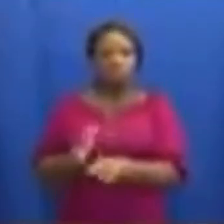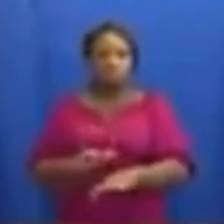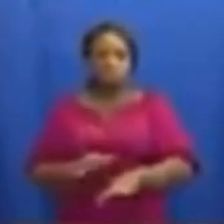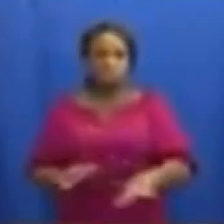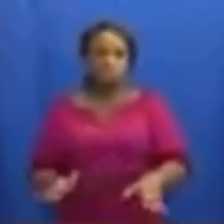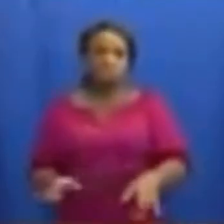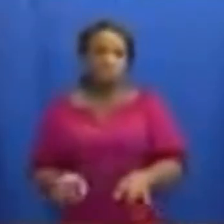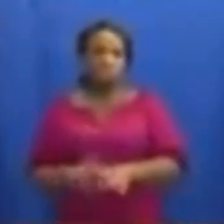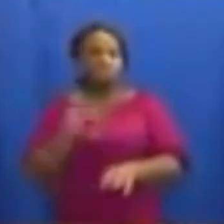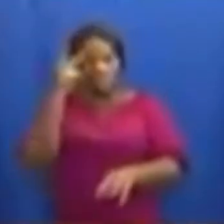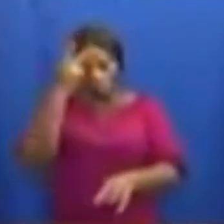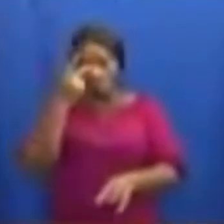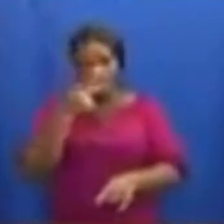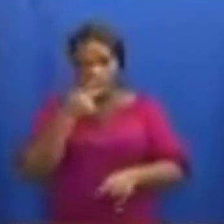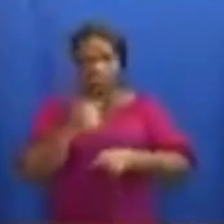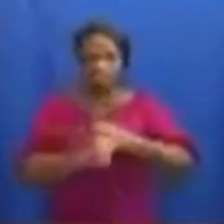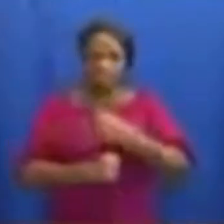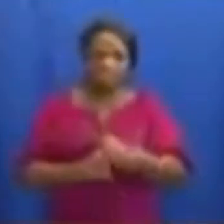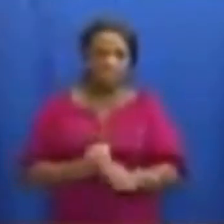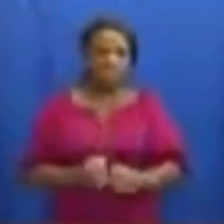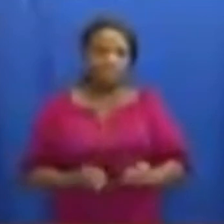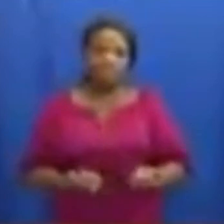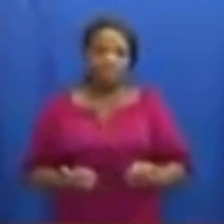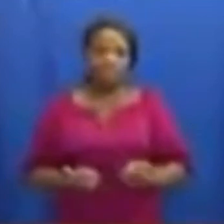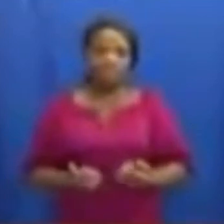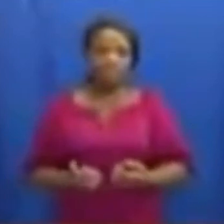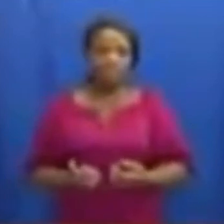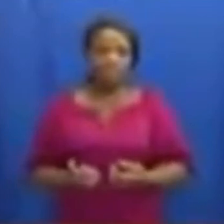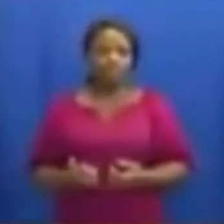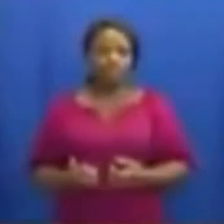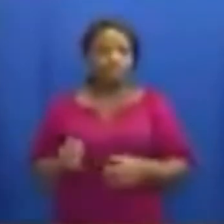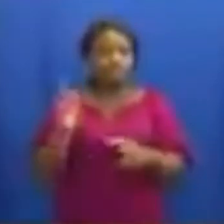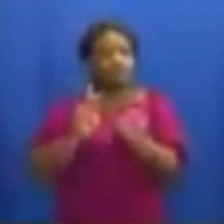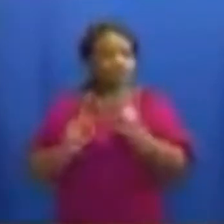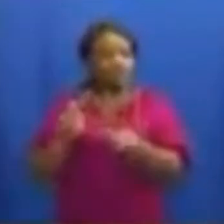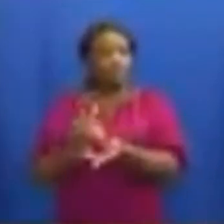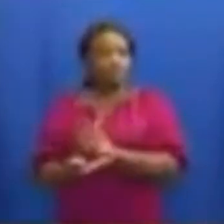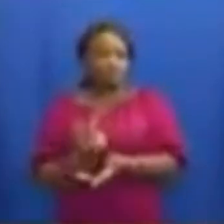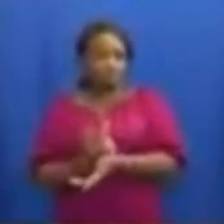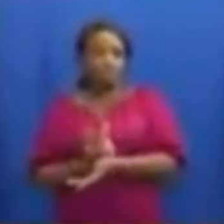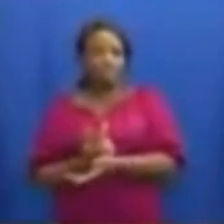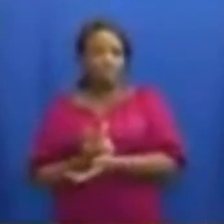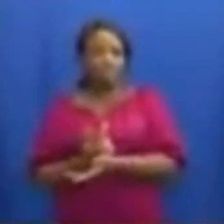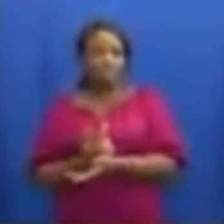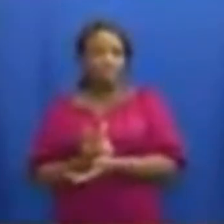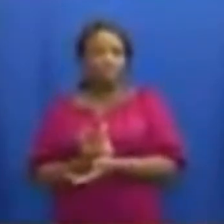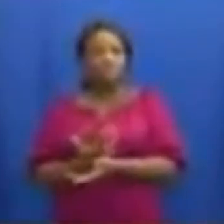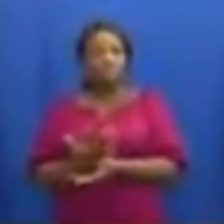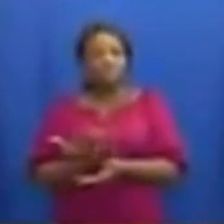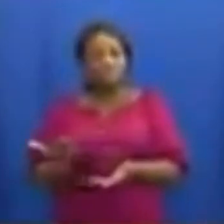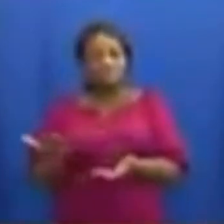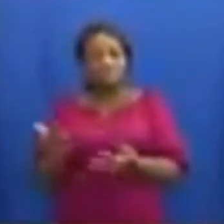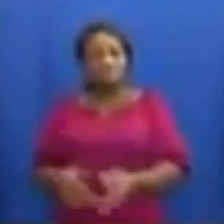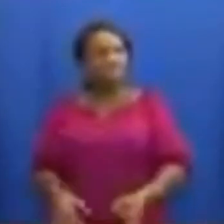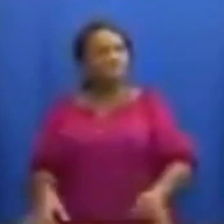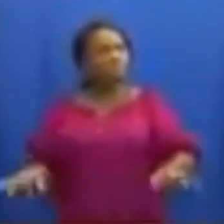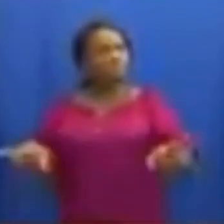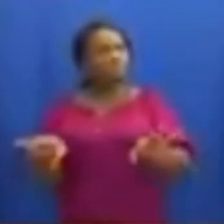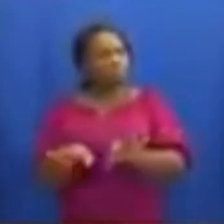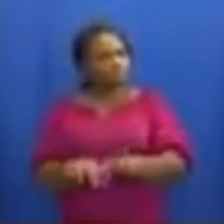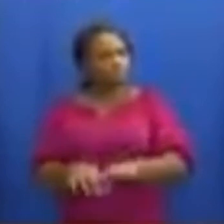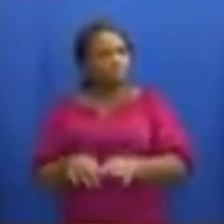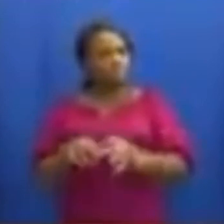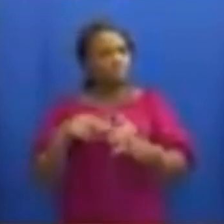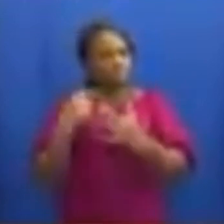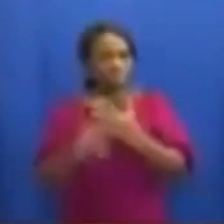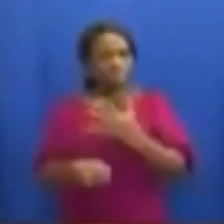to parents and guardians. Fellow Ghanaians, these are a necessary price to